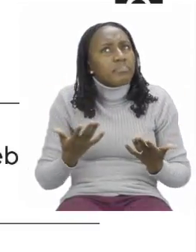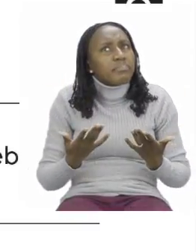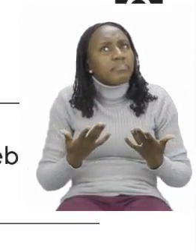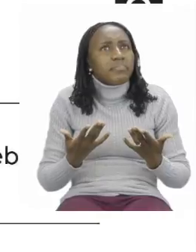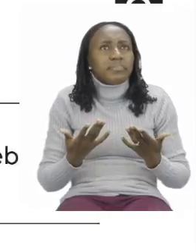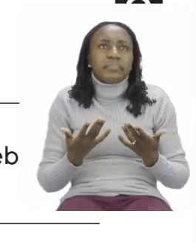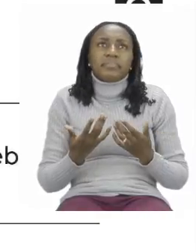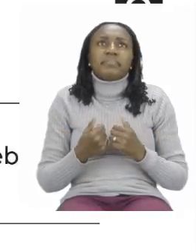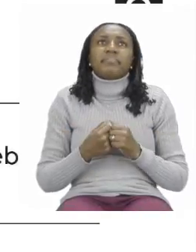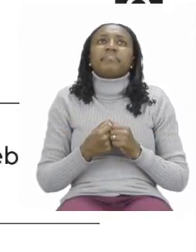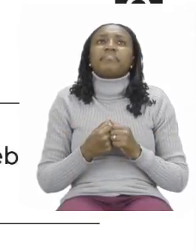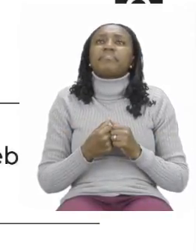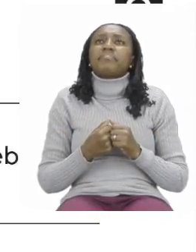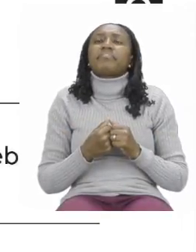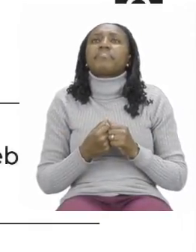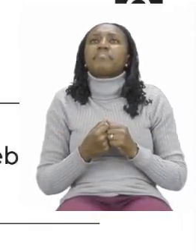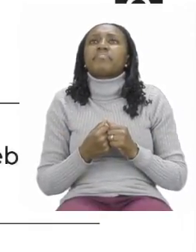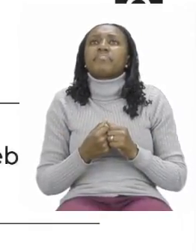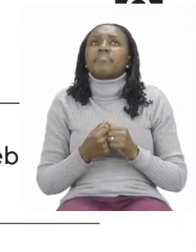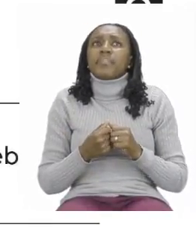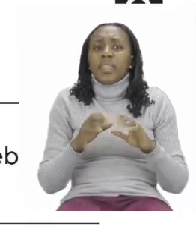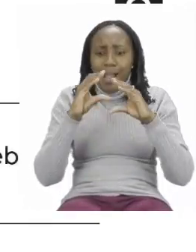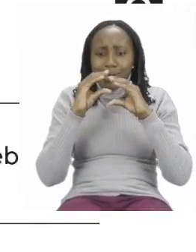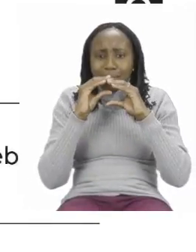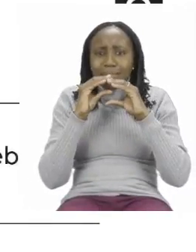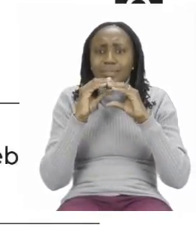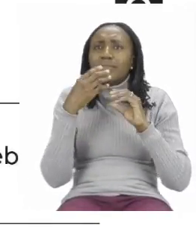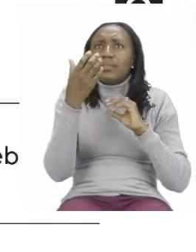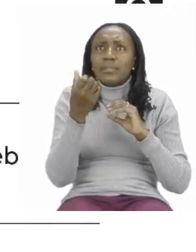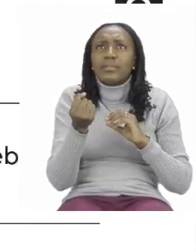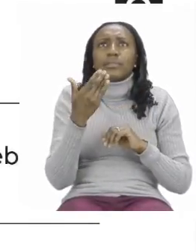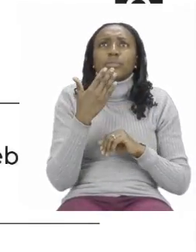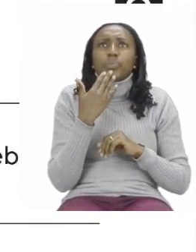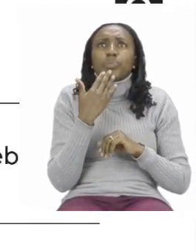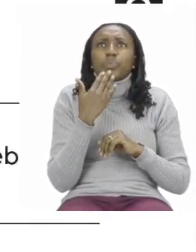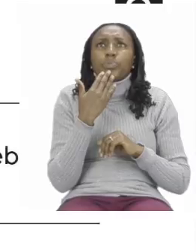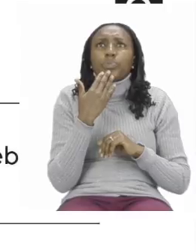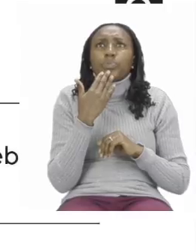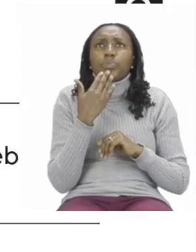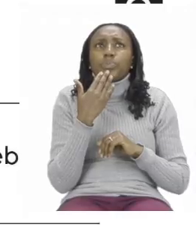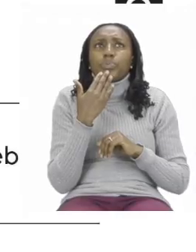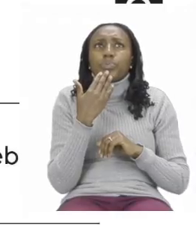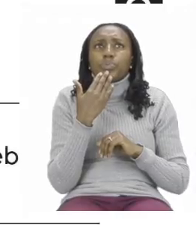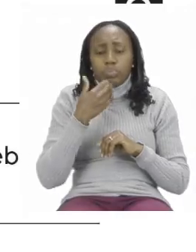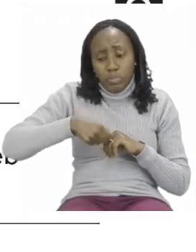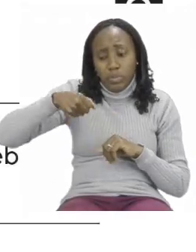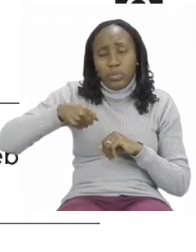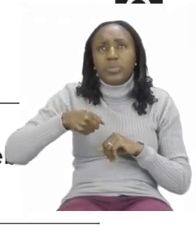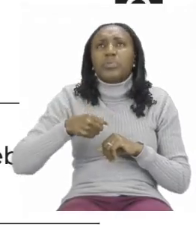Number two. Who brought the sandwiches? Who